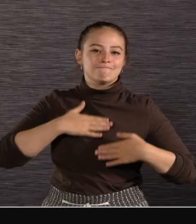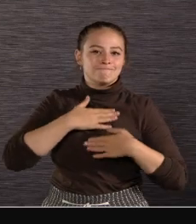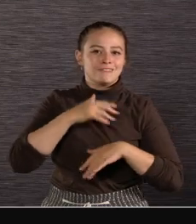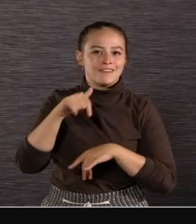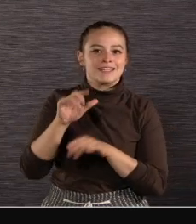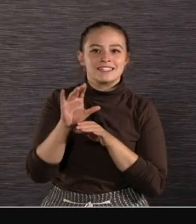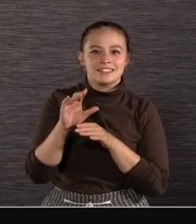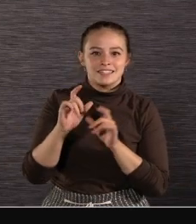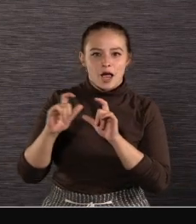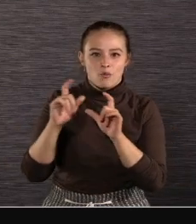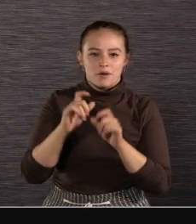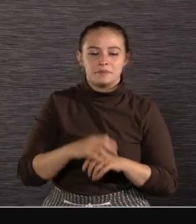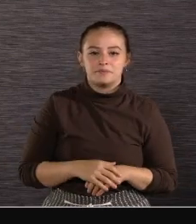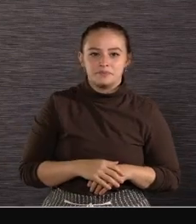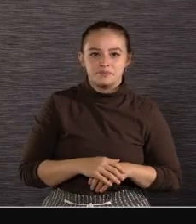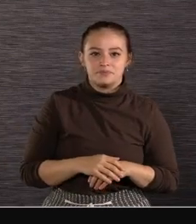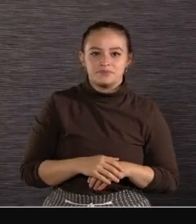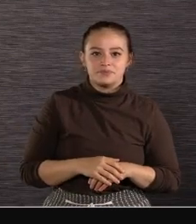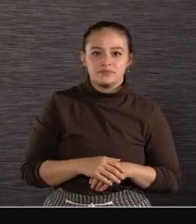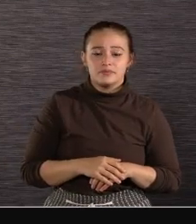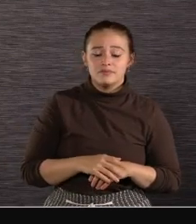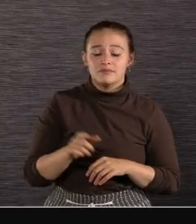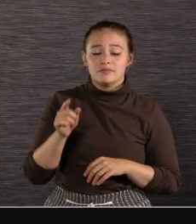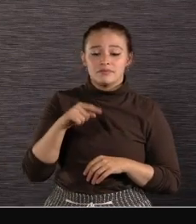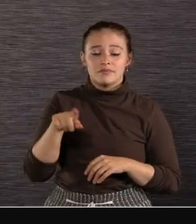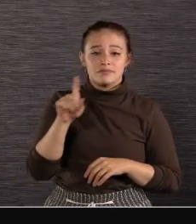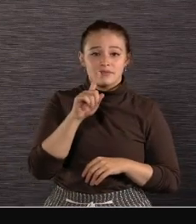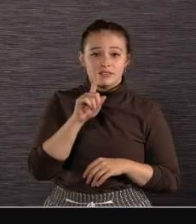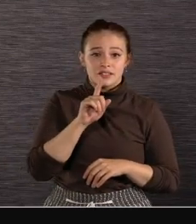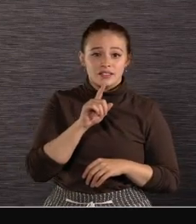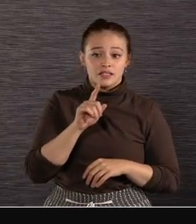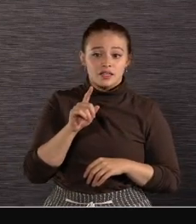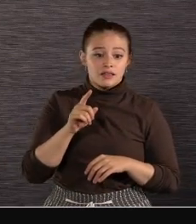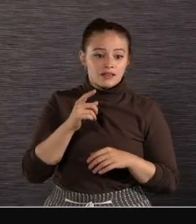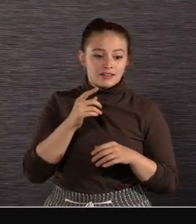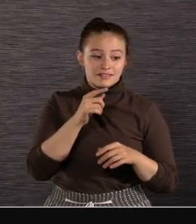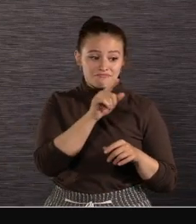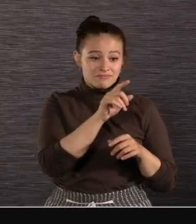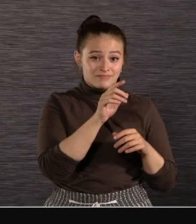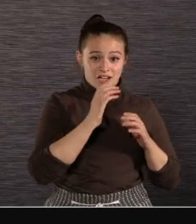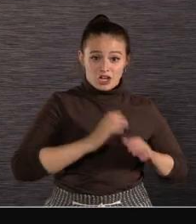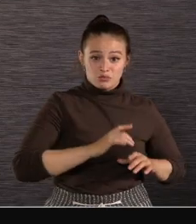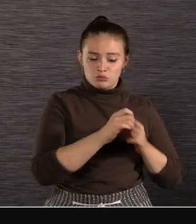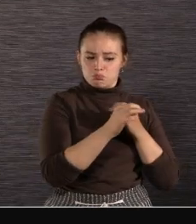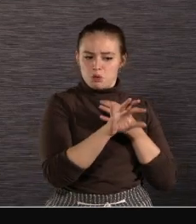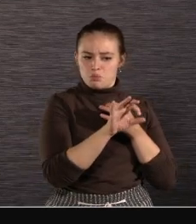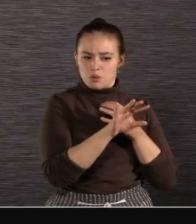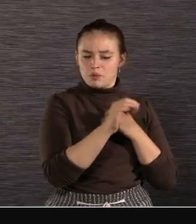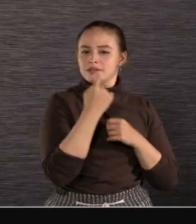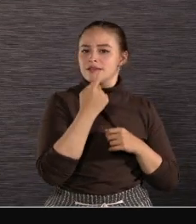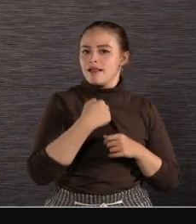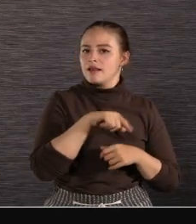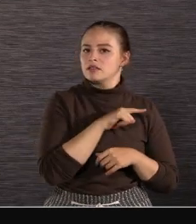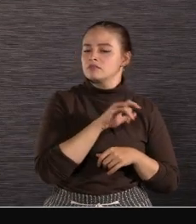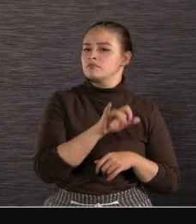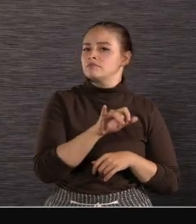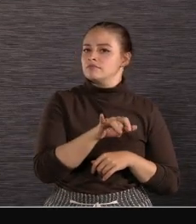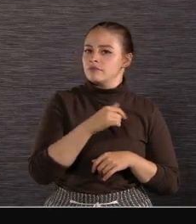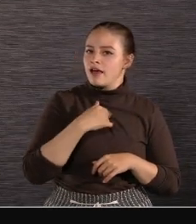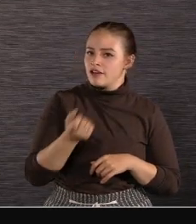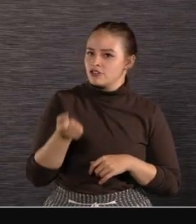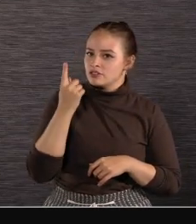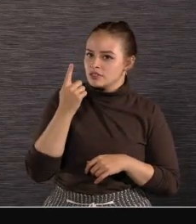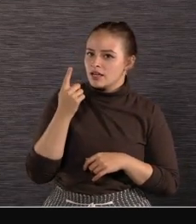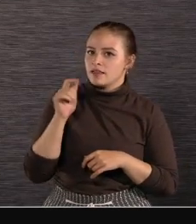cinema line And alpha cameras are at the forefront Thanks to customer feedback We've introduced several features That will keep alpha at the forefront